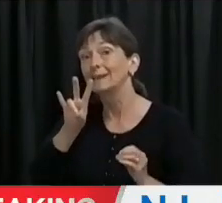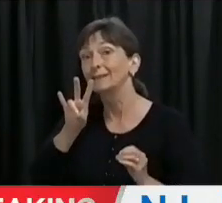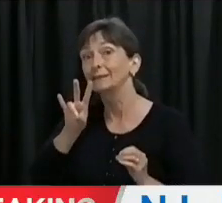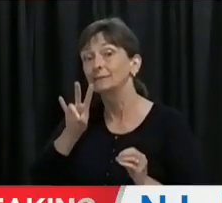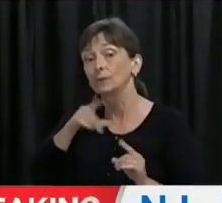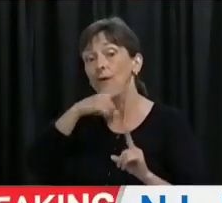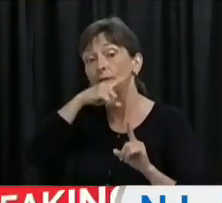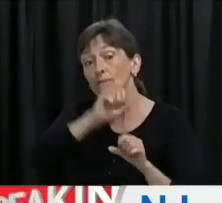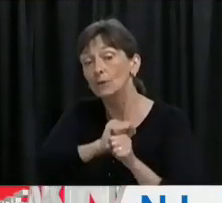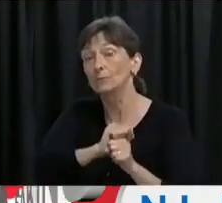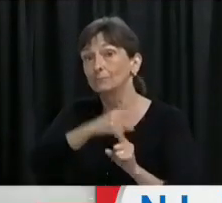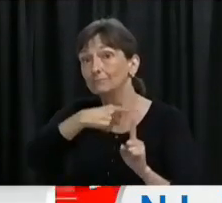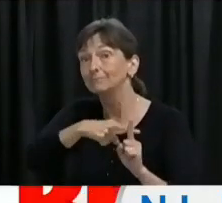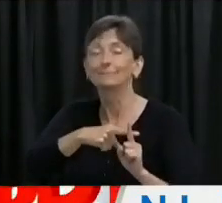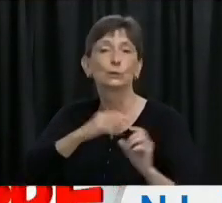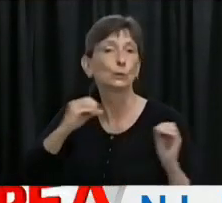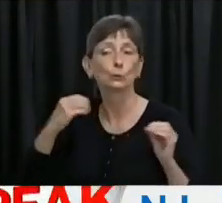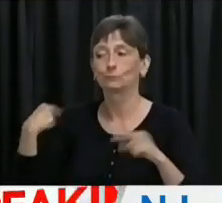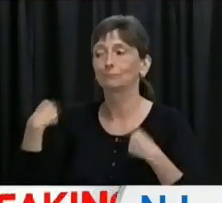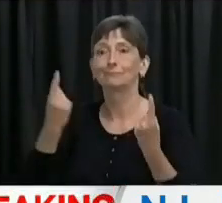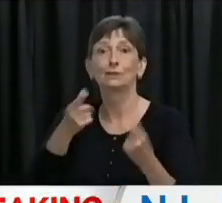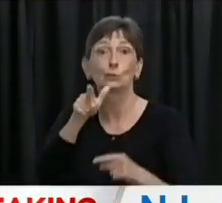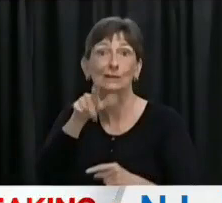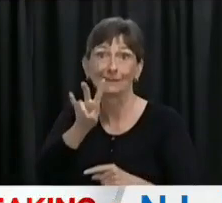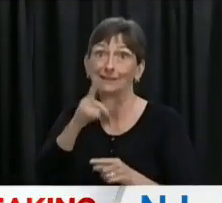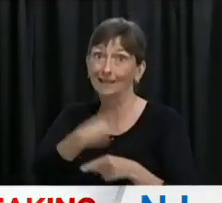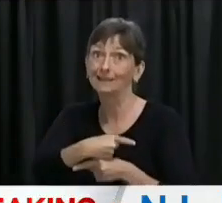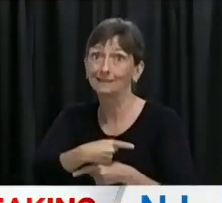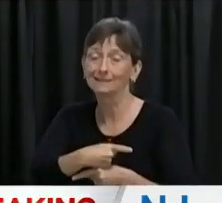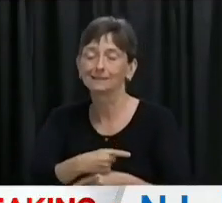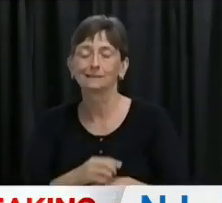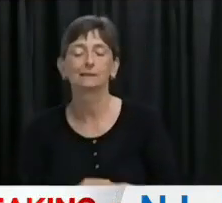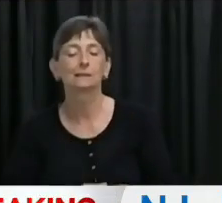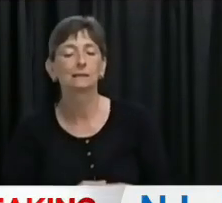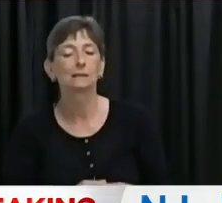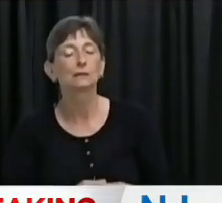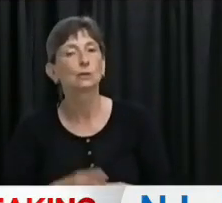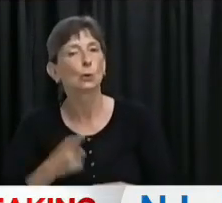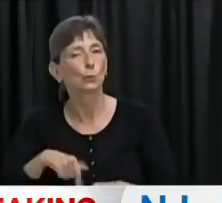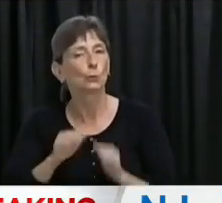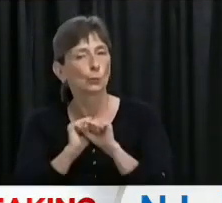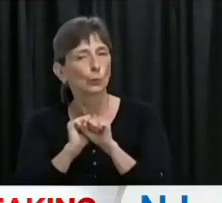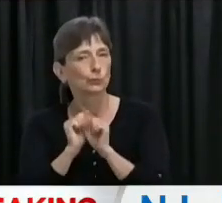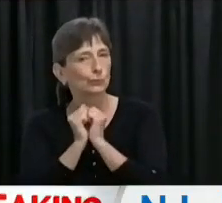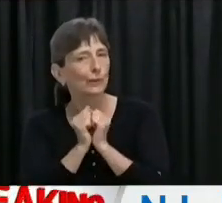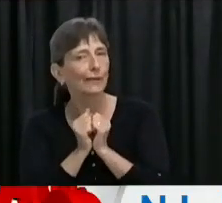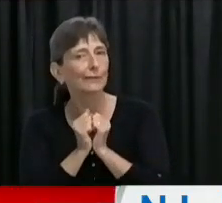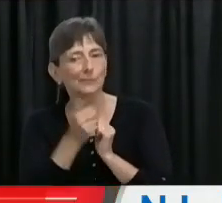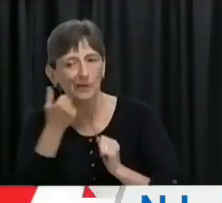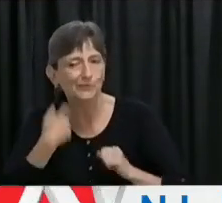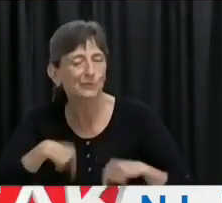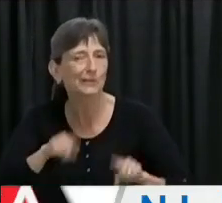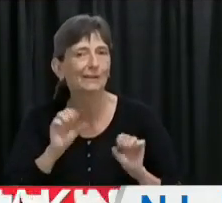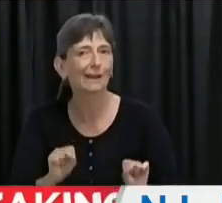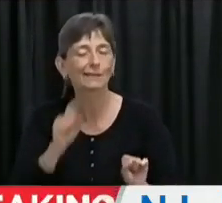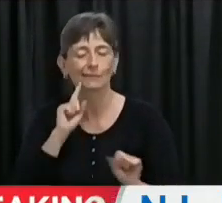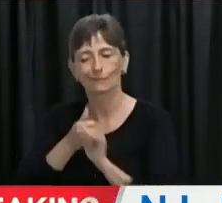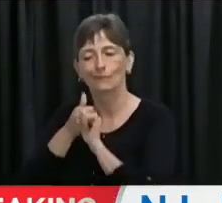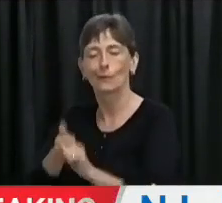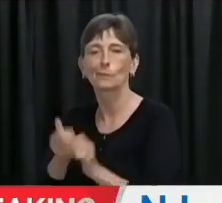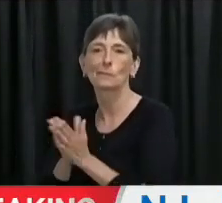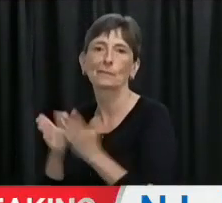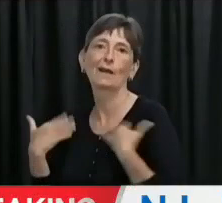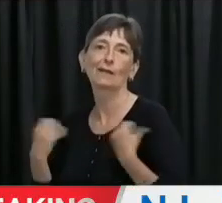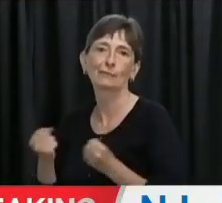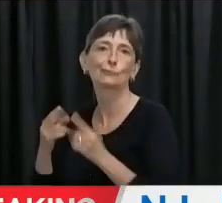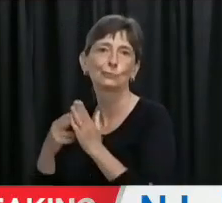This proves that collectively as a province, we have come together to do our very best in following the public health measures that have been put in